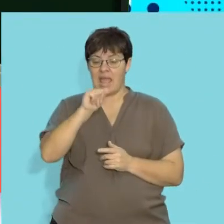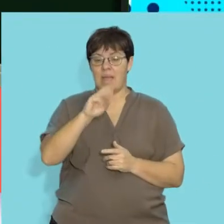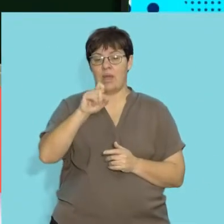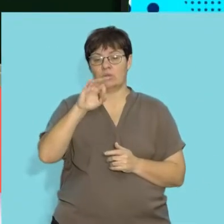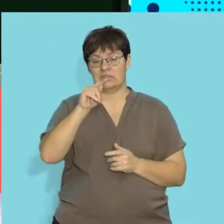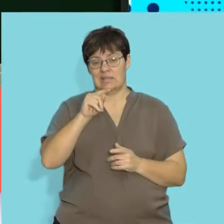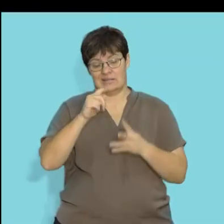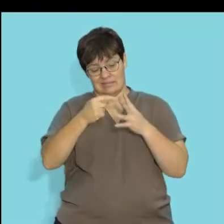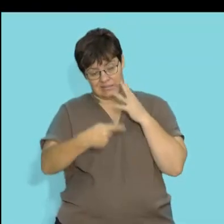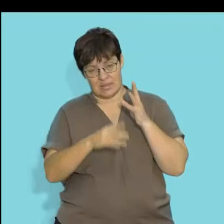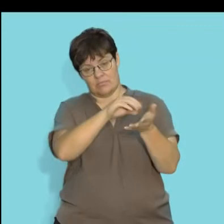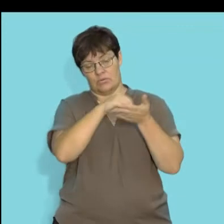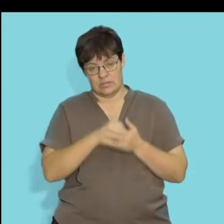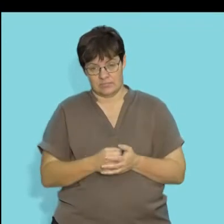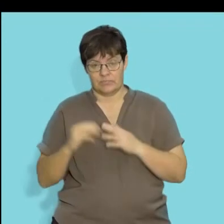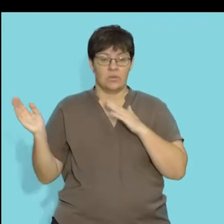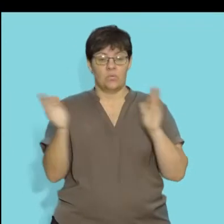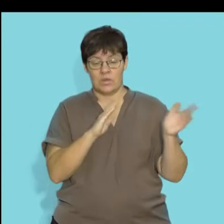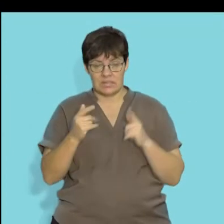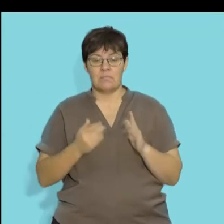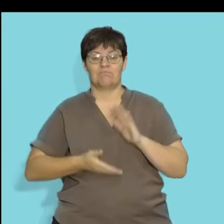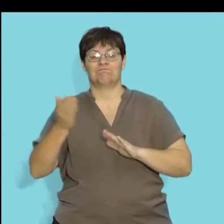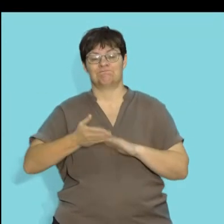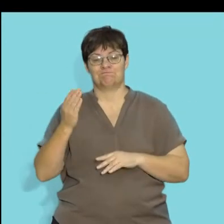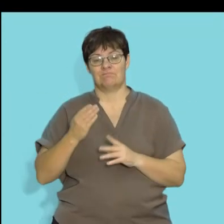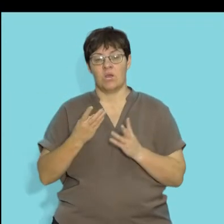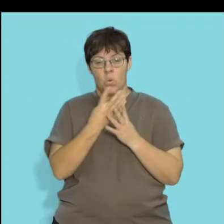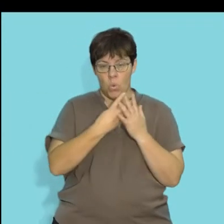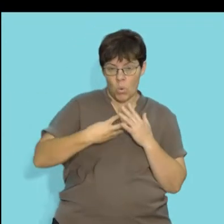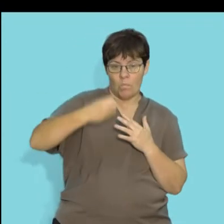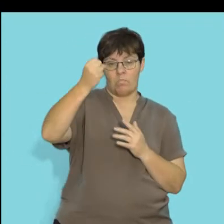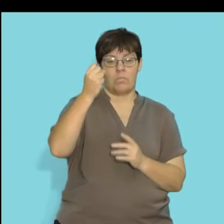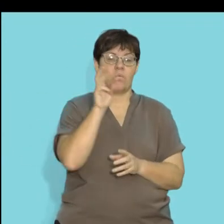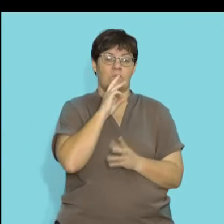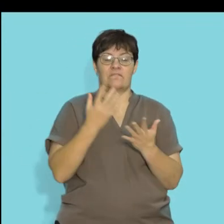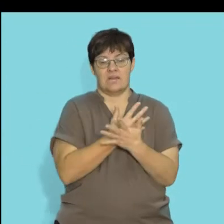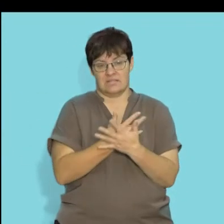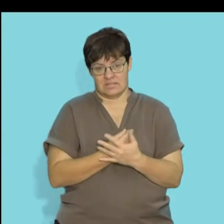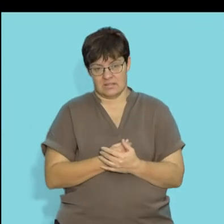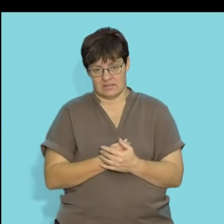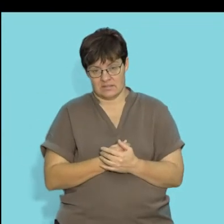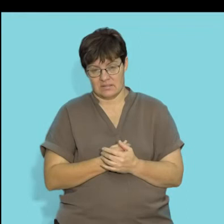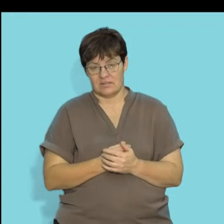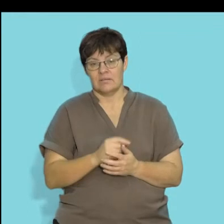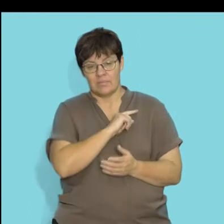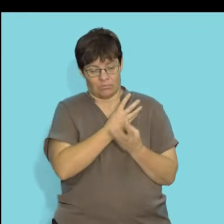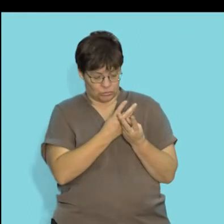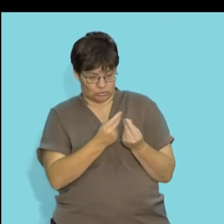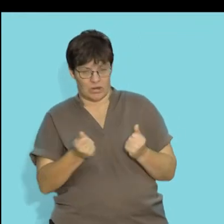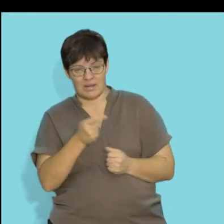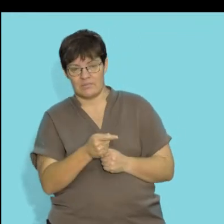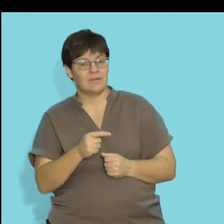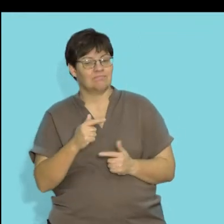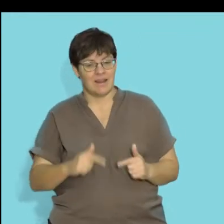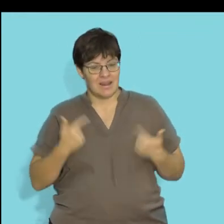abiotic factors. Wind however accelerates the process of evaporation and transpiration and thus